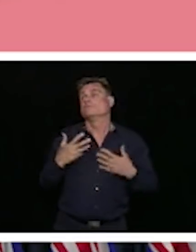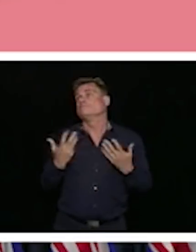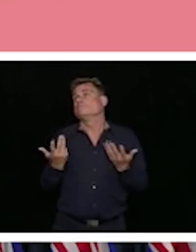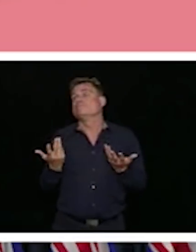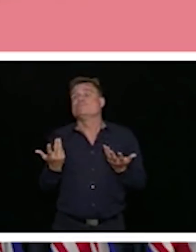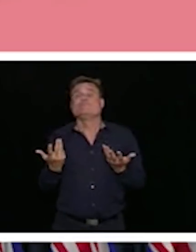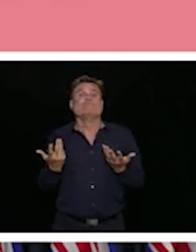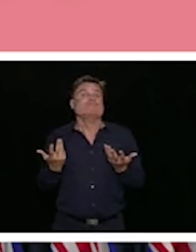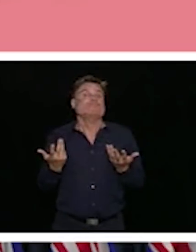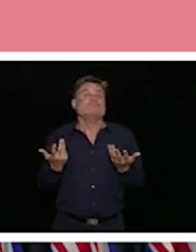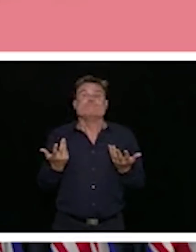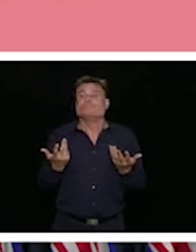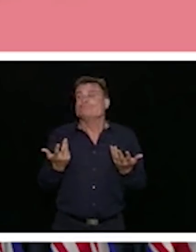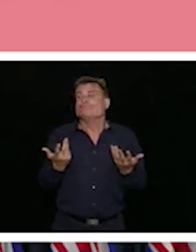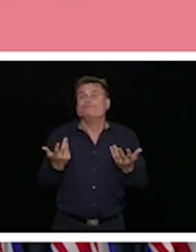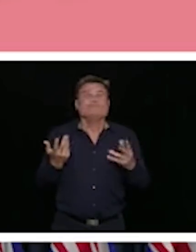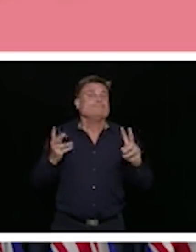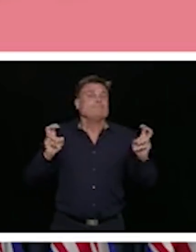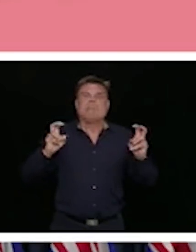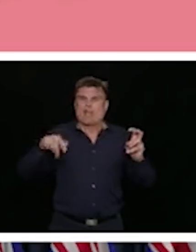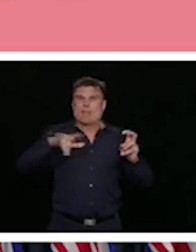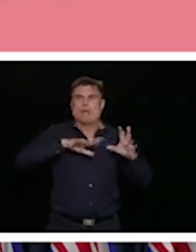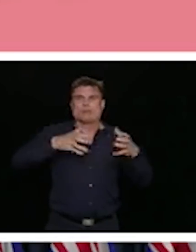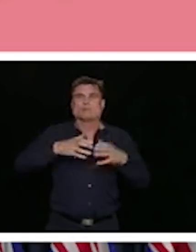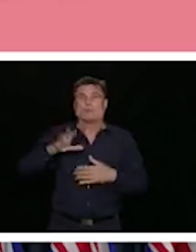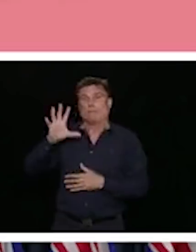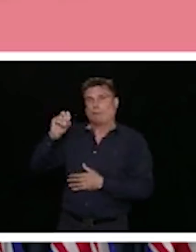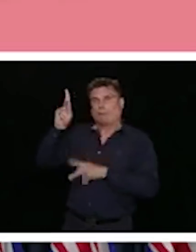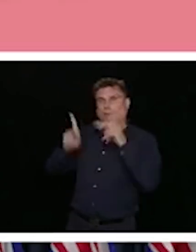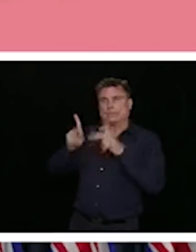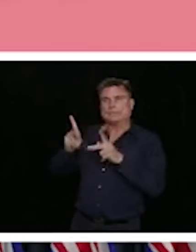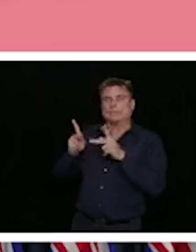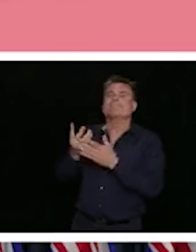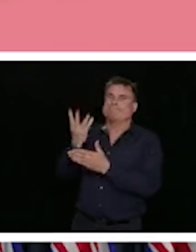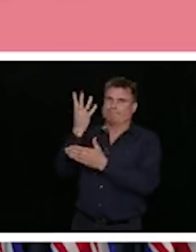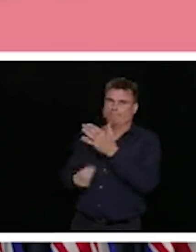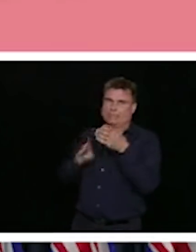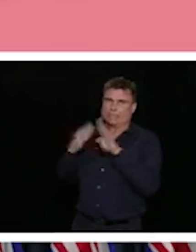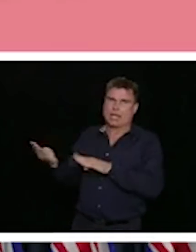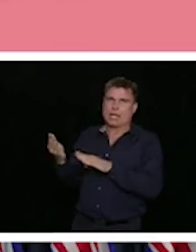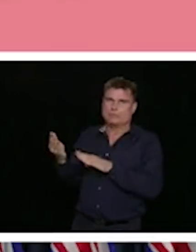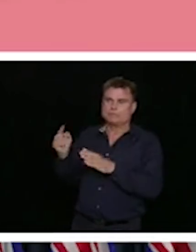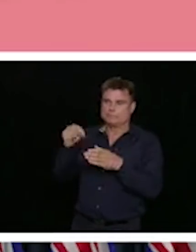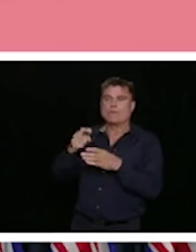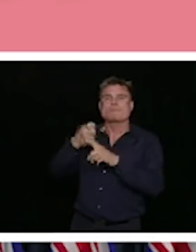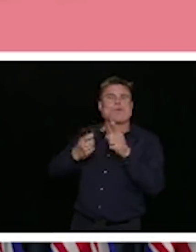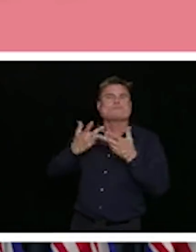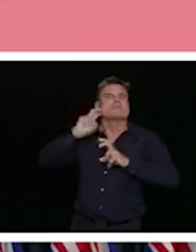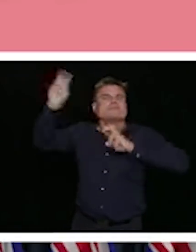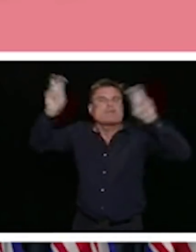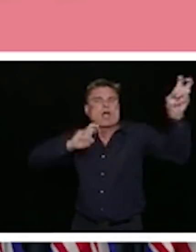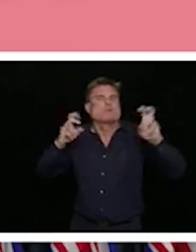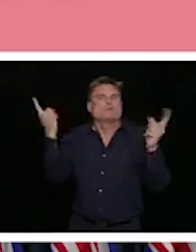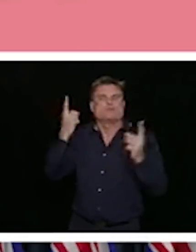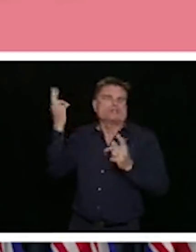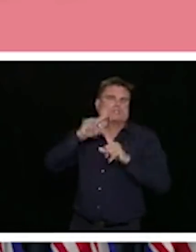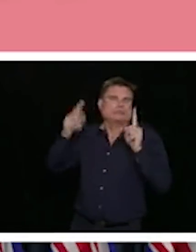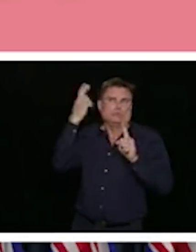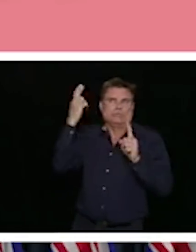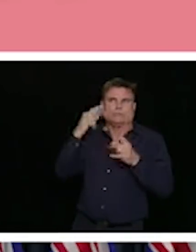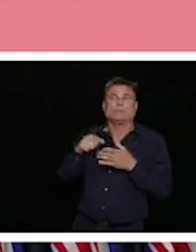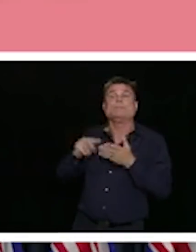We've had 50 people in that category who have died. But our... So the case fatality rate is about 2